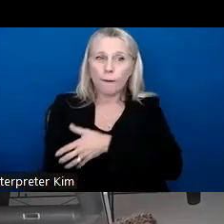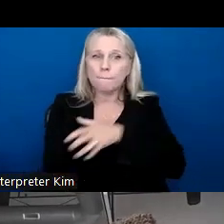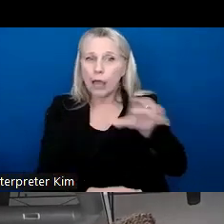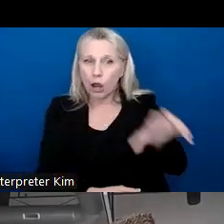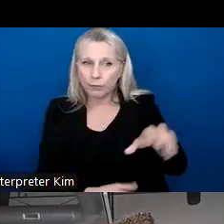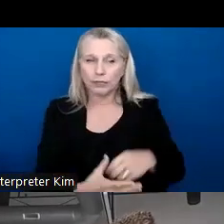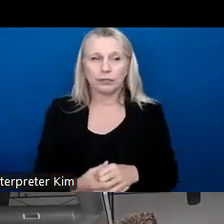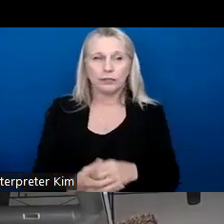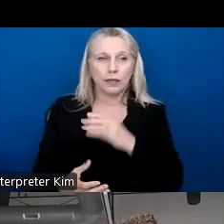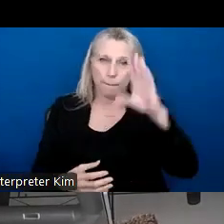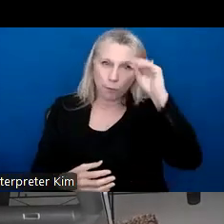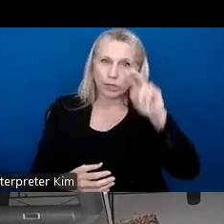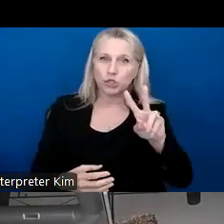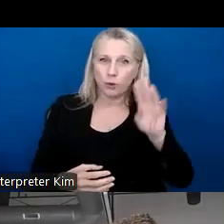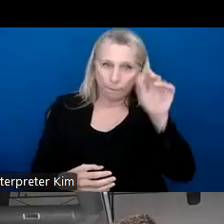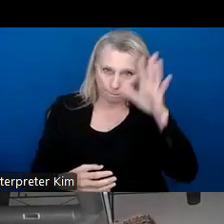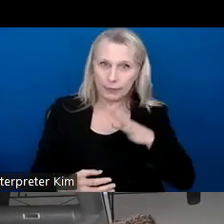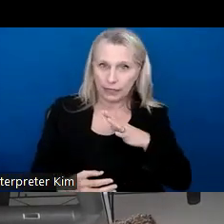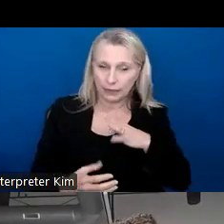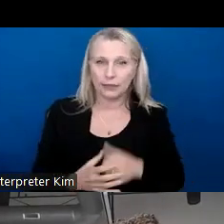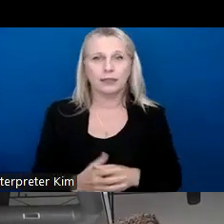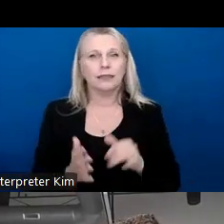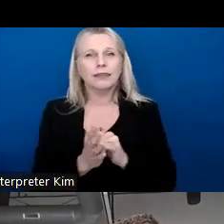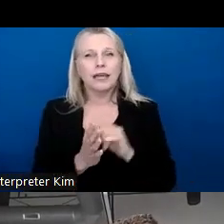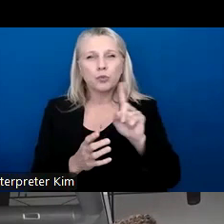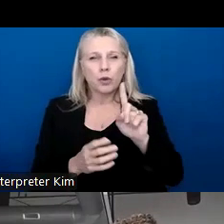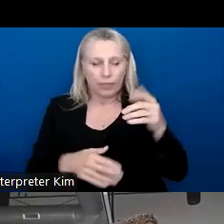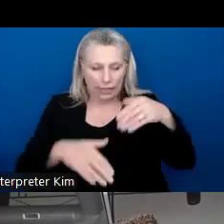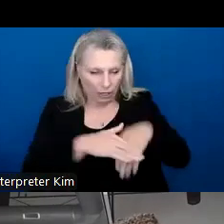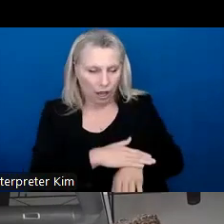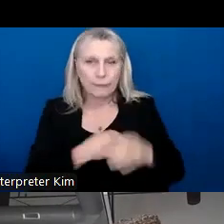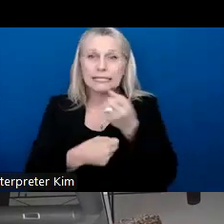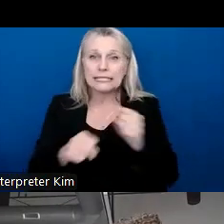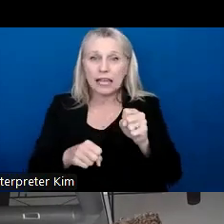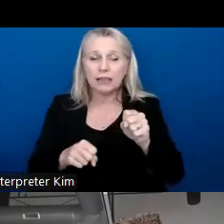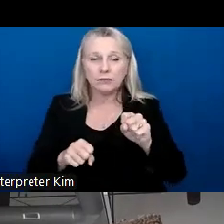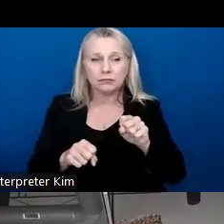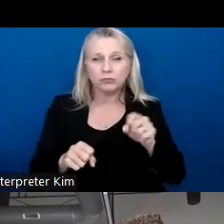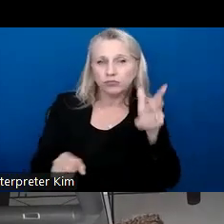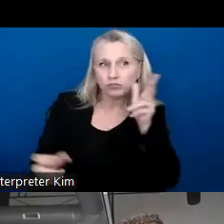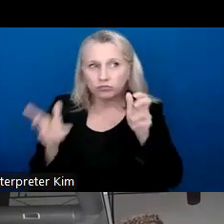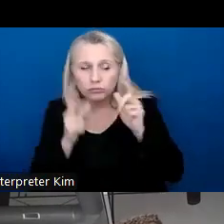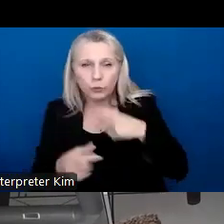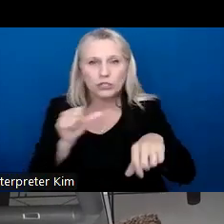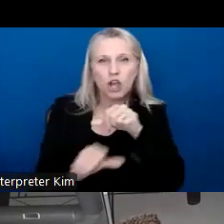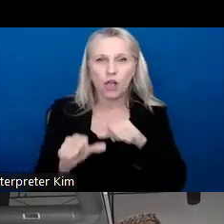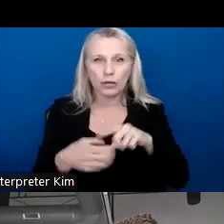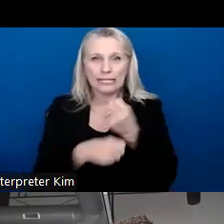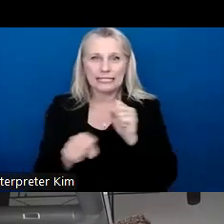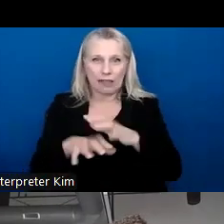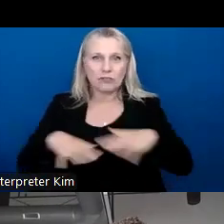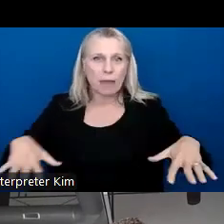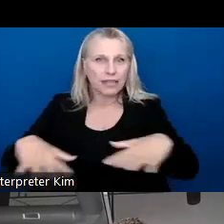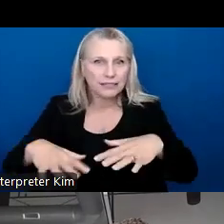creates this circle where, um, these youth can come into a safe space and just be heard and listened to. Um, so they